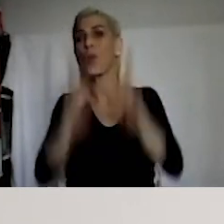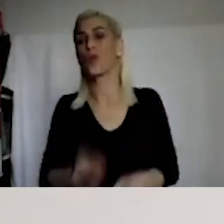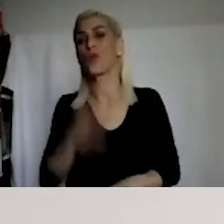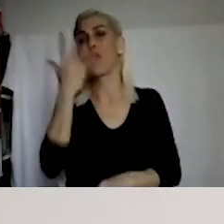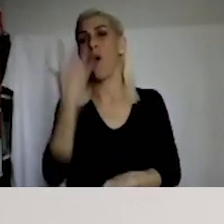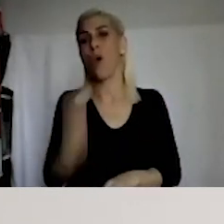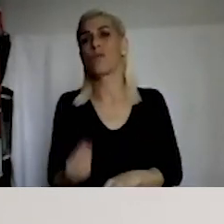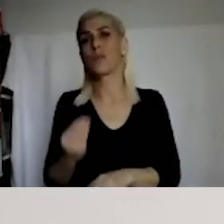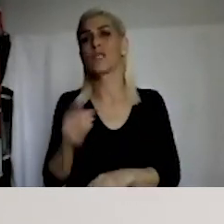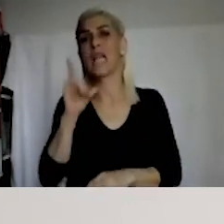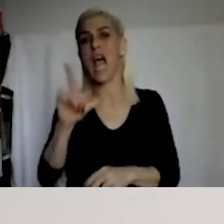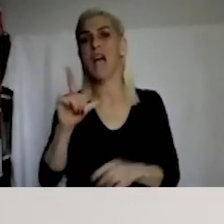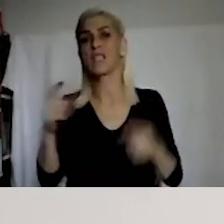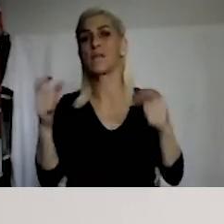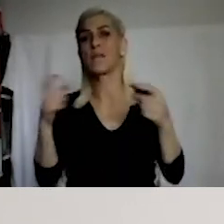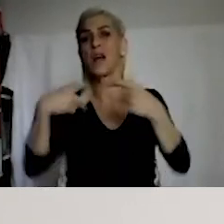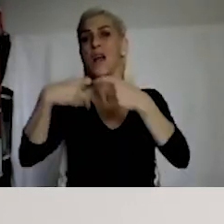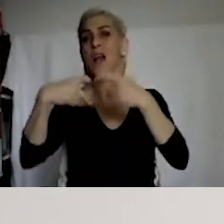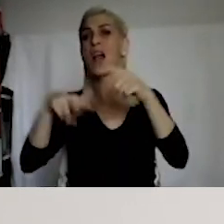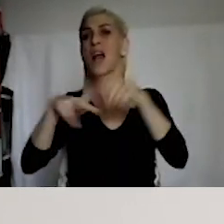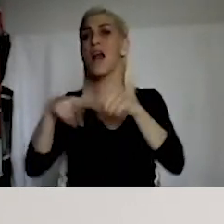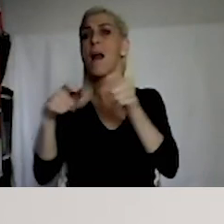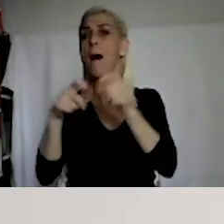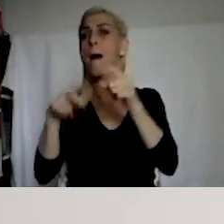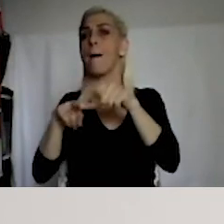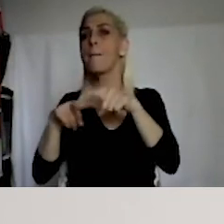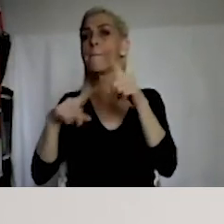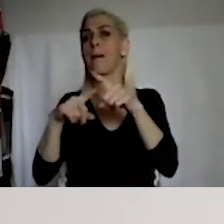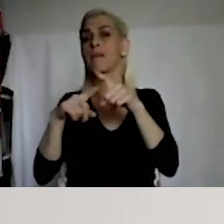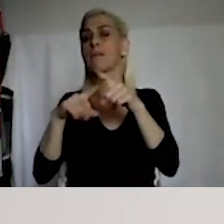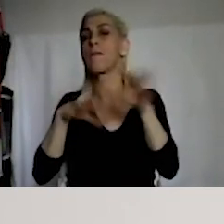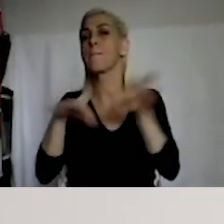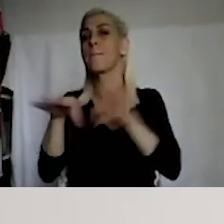action plan more visible. It deserves to be more visible.